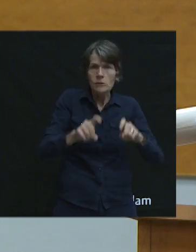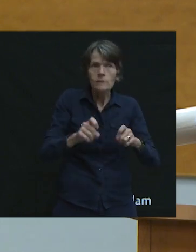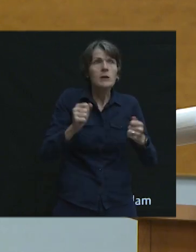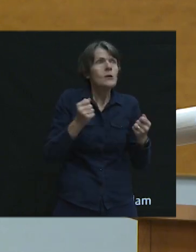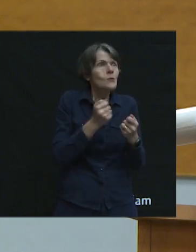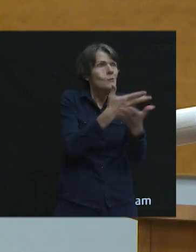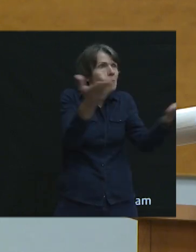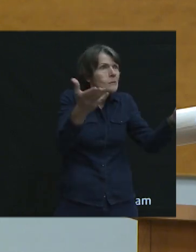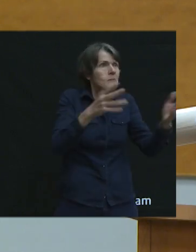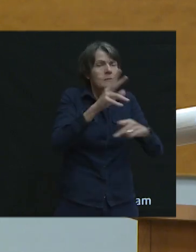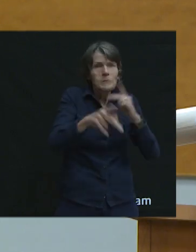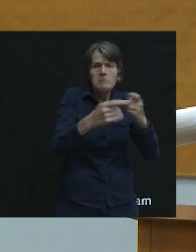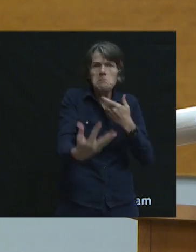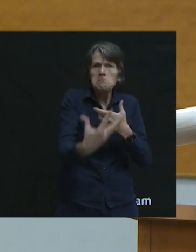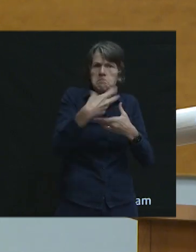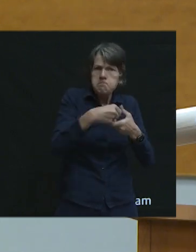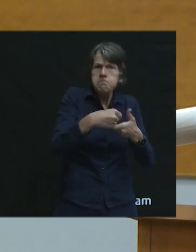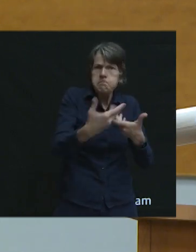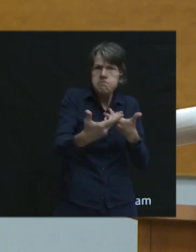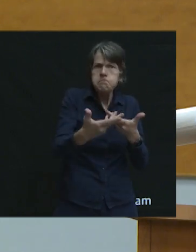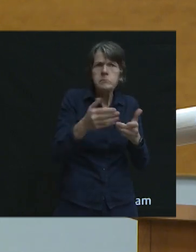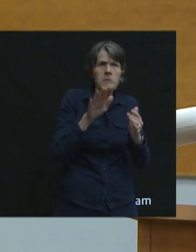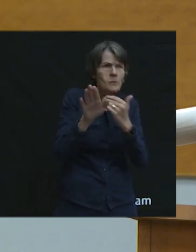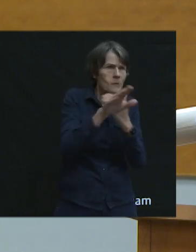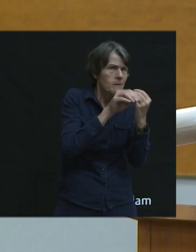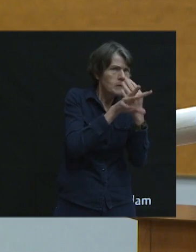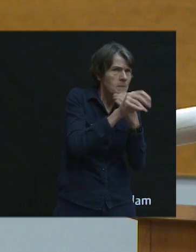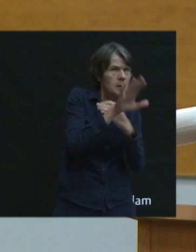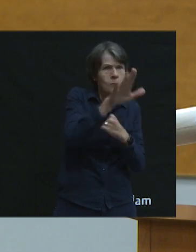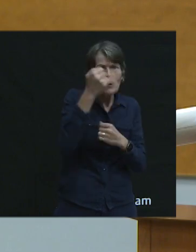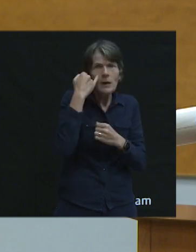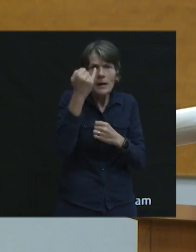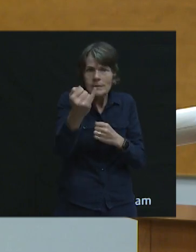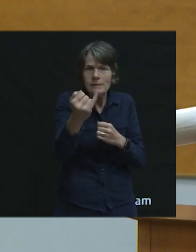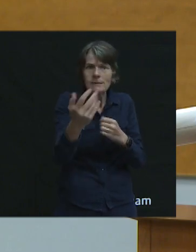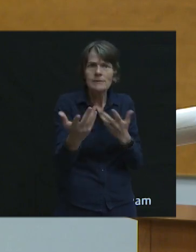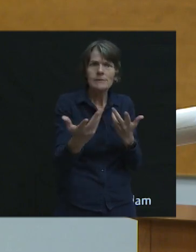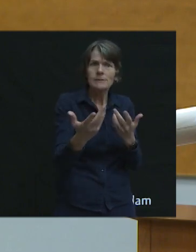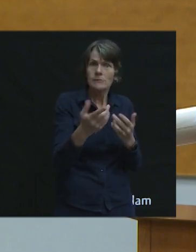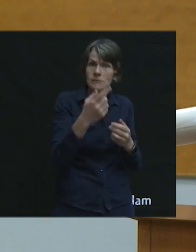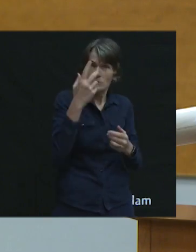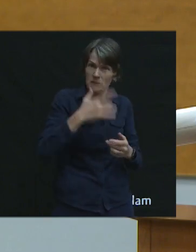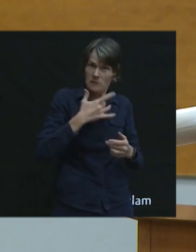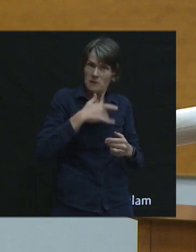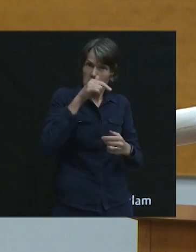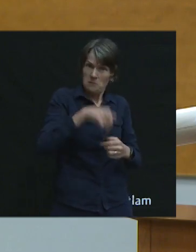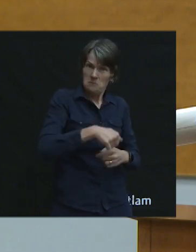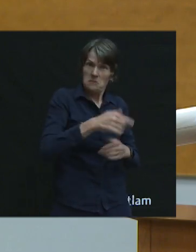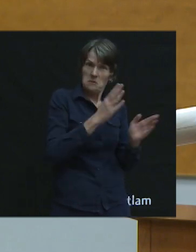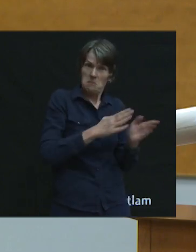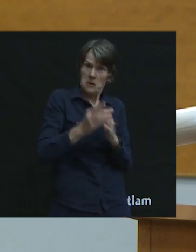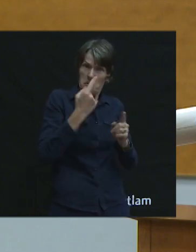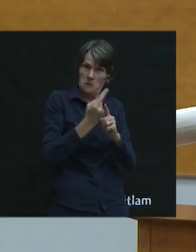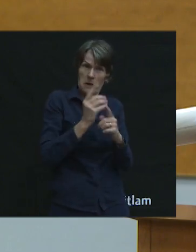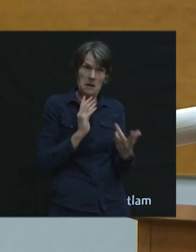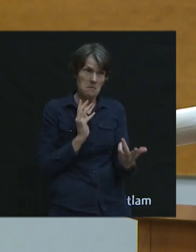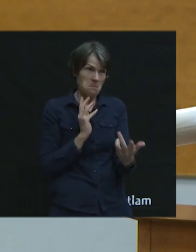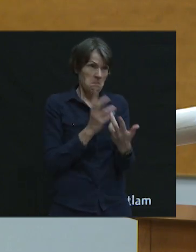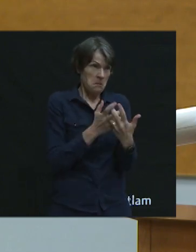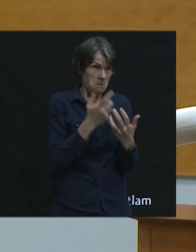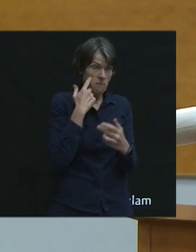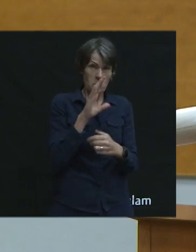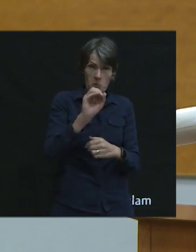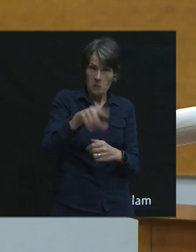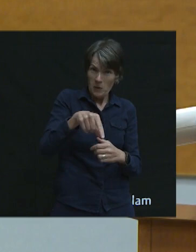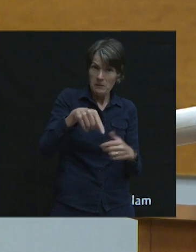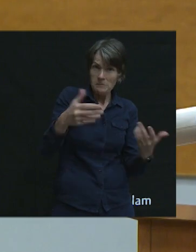you, you the public getting engaged, providing your feedback. Is this the right vision for the city of Coquitlam? And so